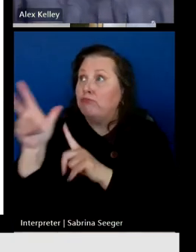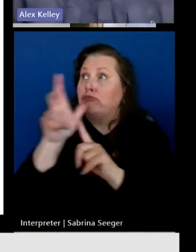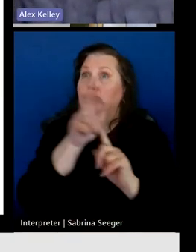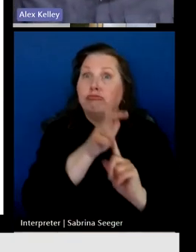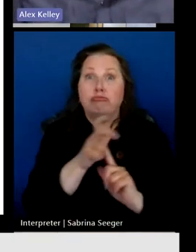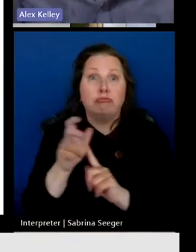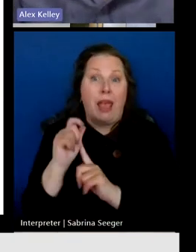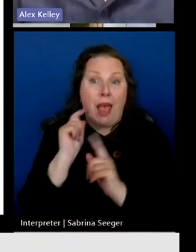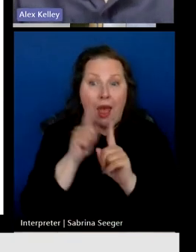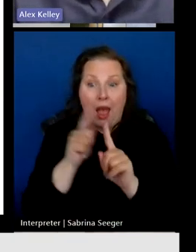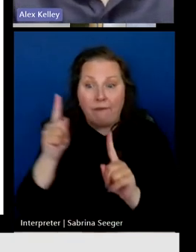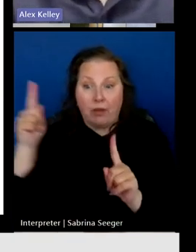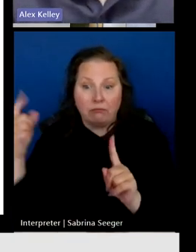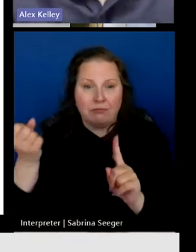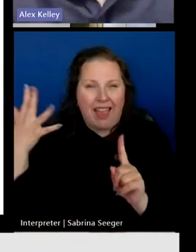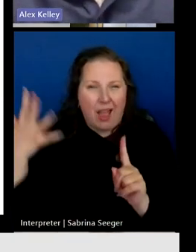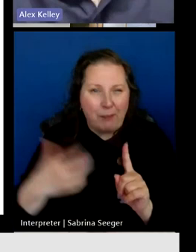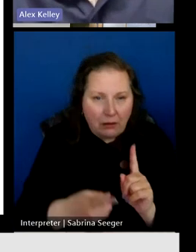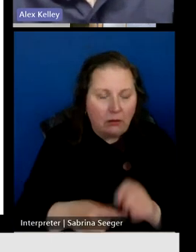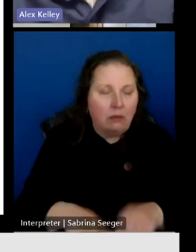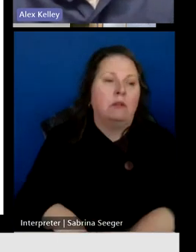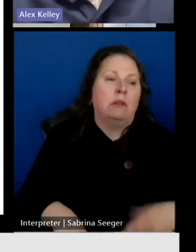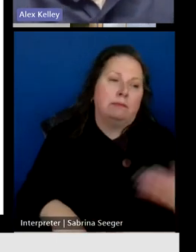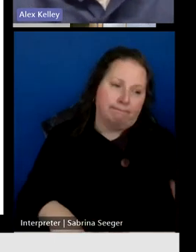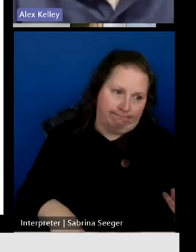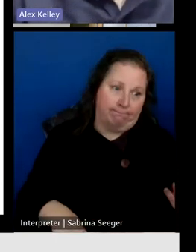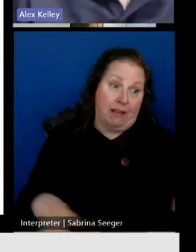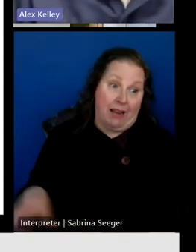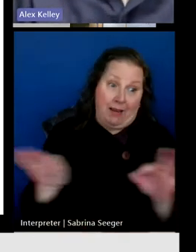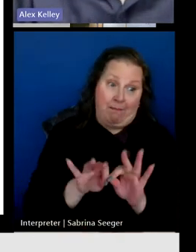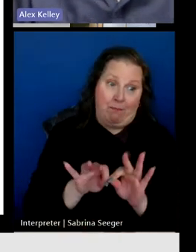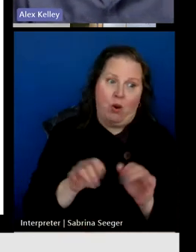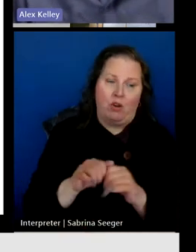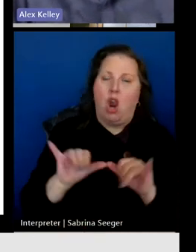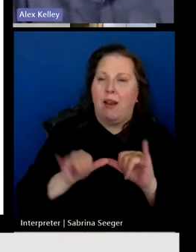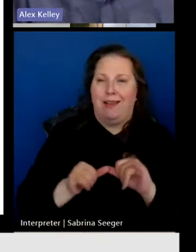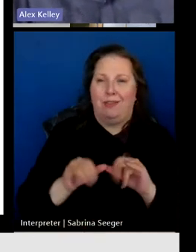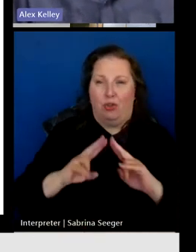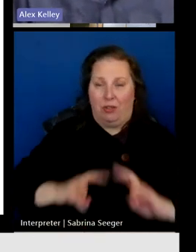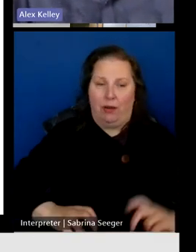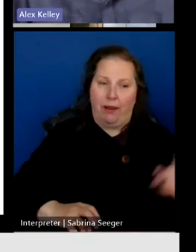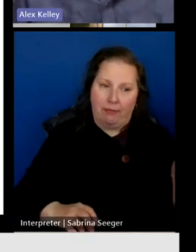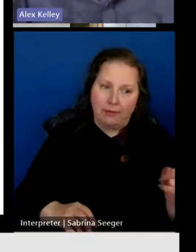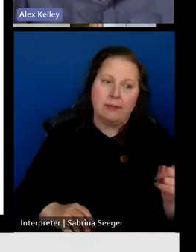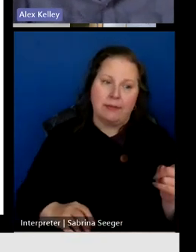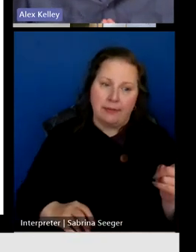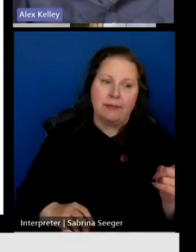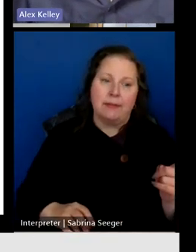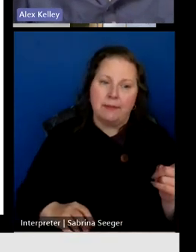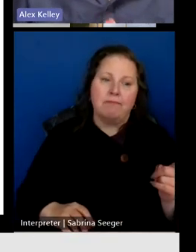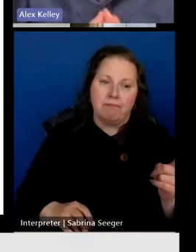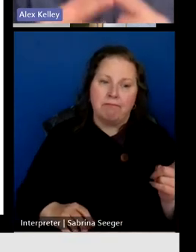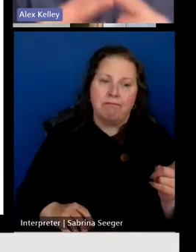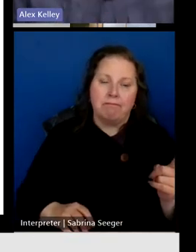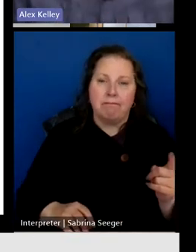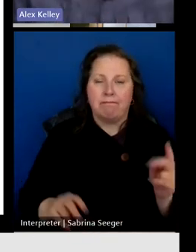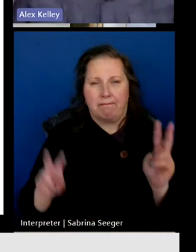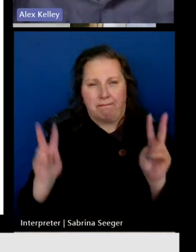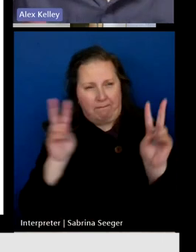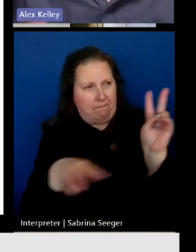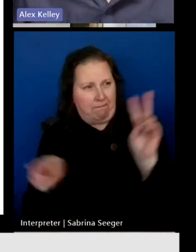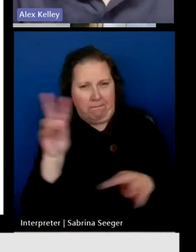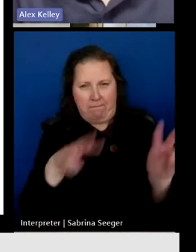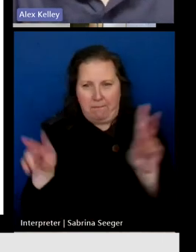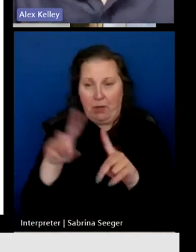Lastly, and this is a really important piece, our engineering analysis showed that, you know, if you look at all of the